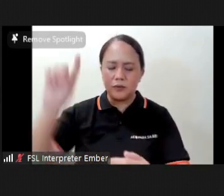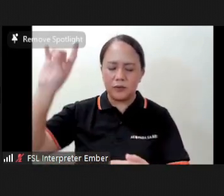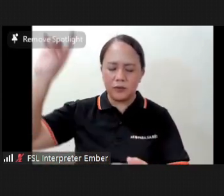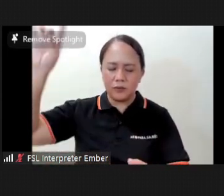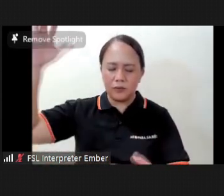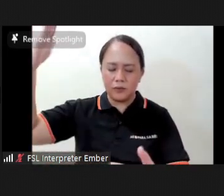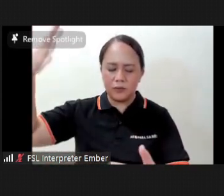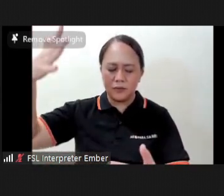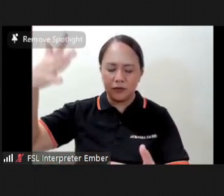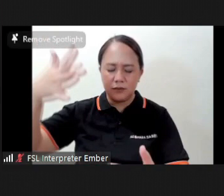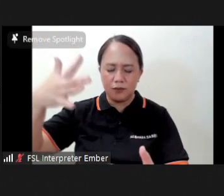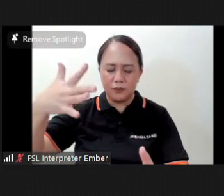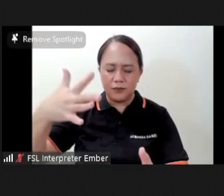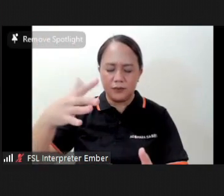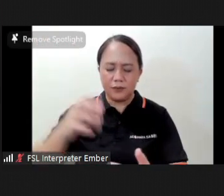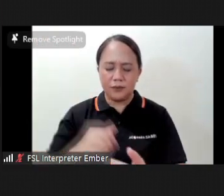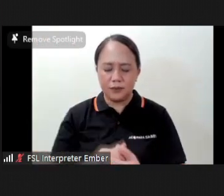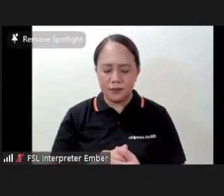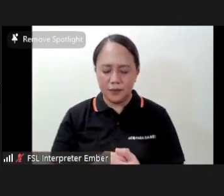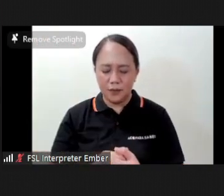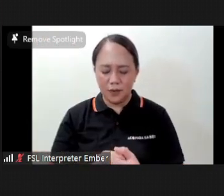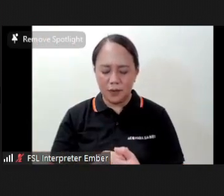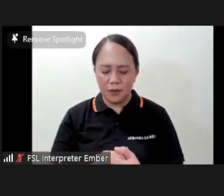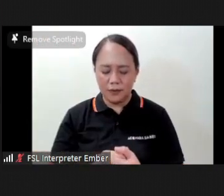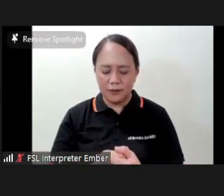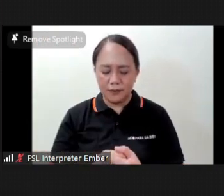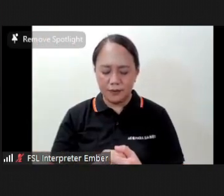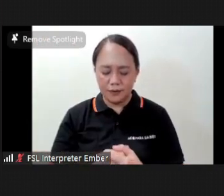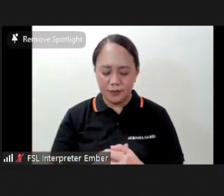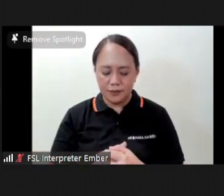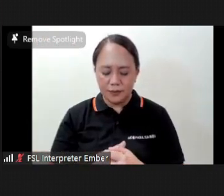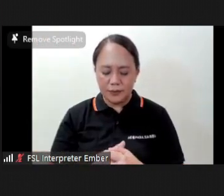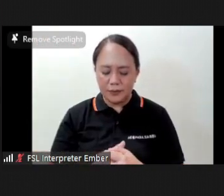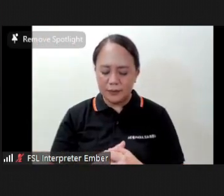That you.